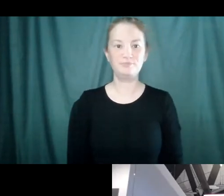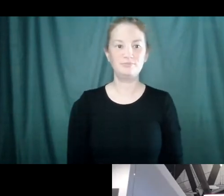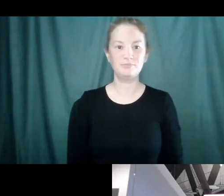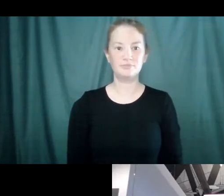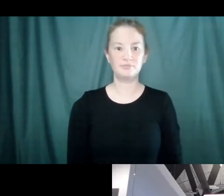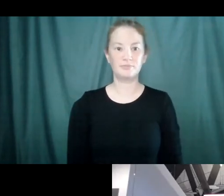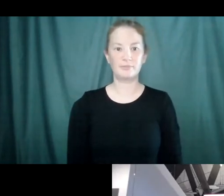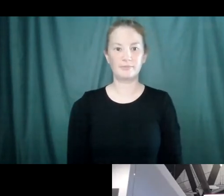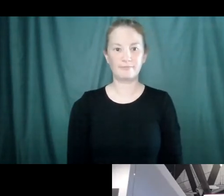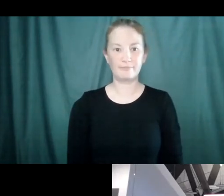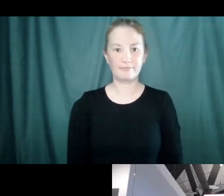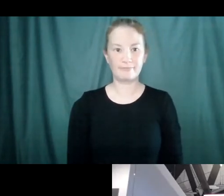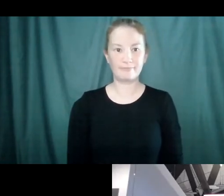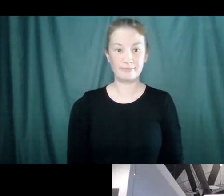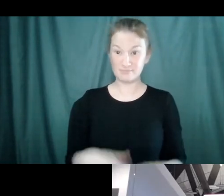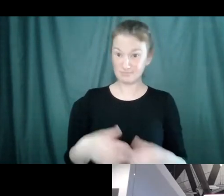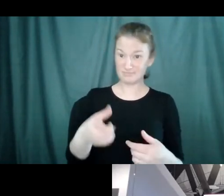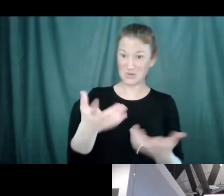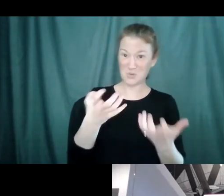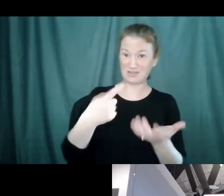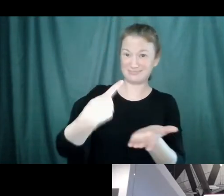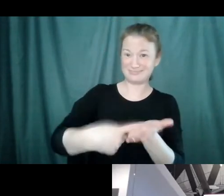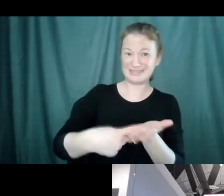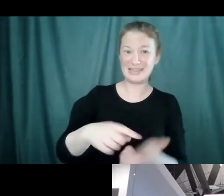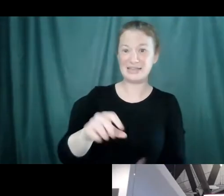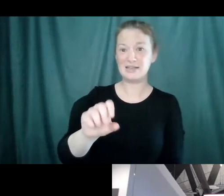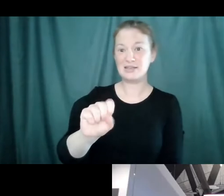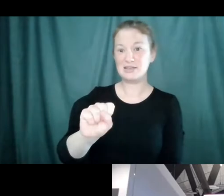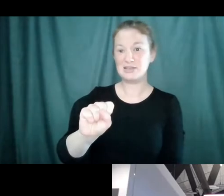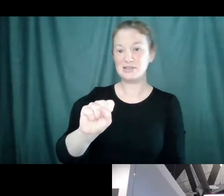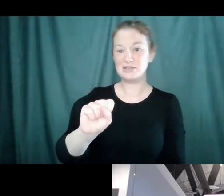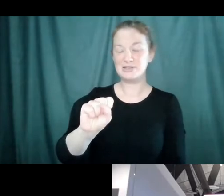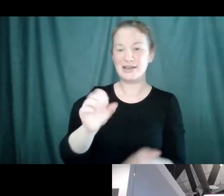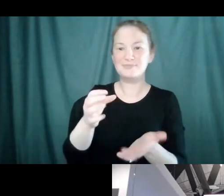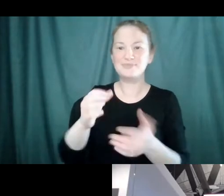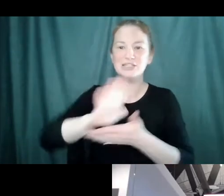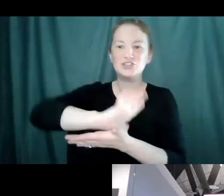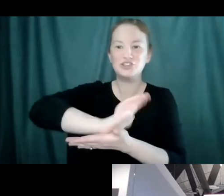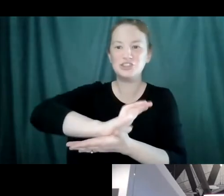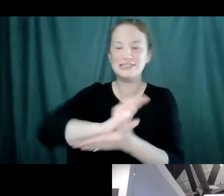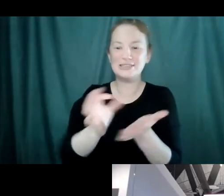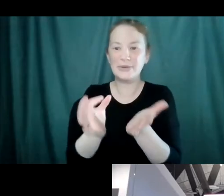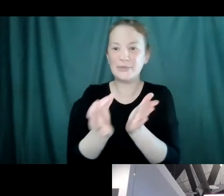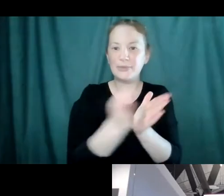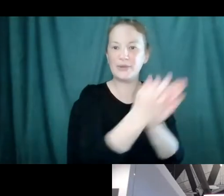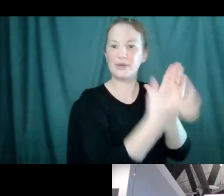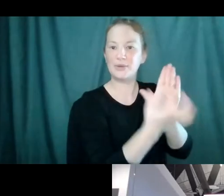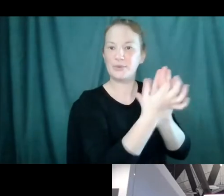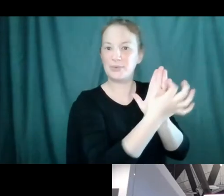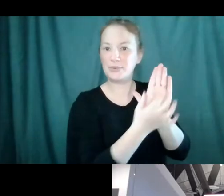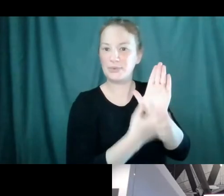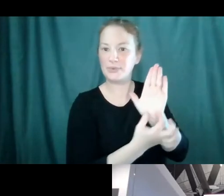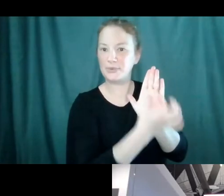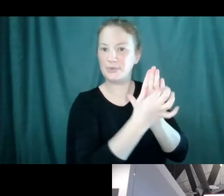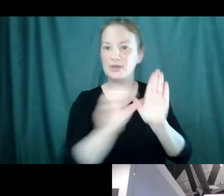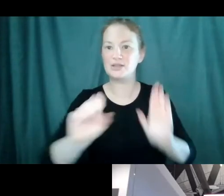I think, do we want to talk about the Swiss cheese model of protection right now? I think that's a keeper. I'm going to pull it up, uh, right now.